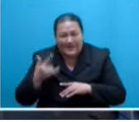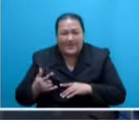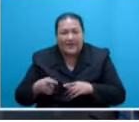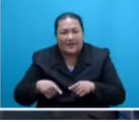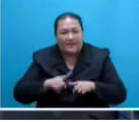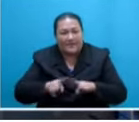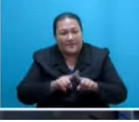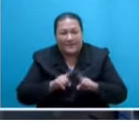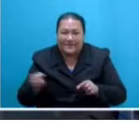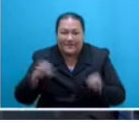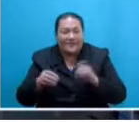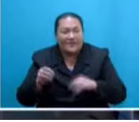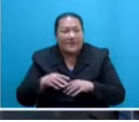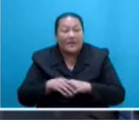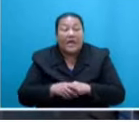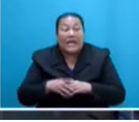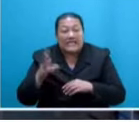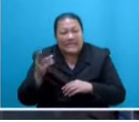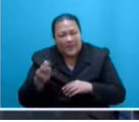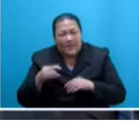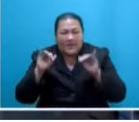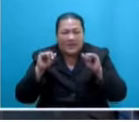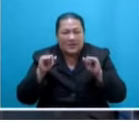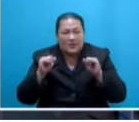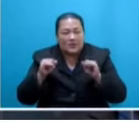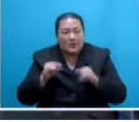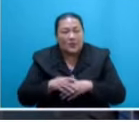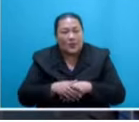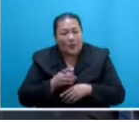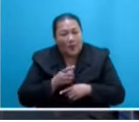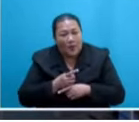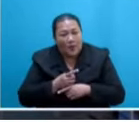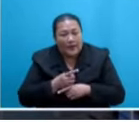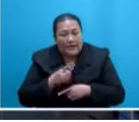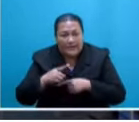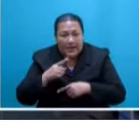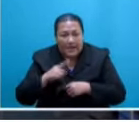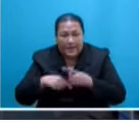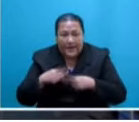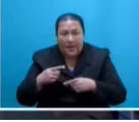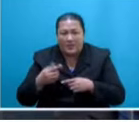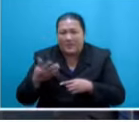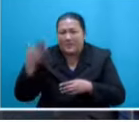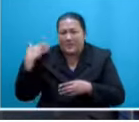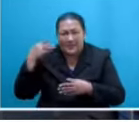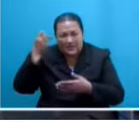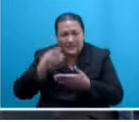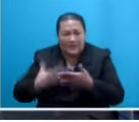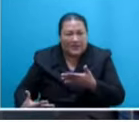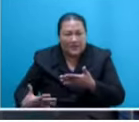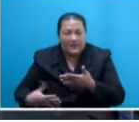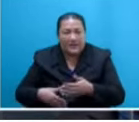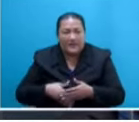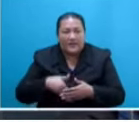take an exception on some of the issues raised in His Excellency's address, given our past experience and feel of the present